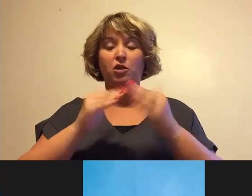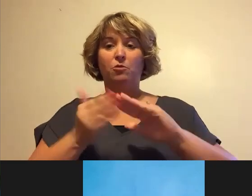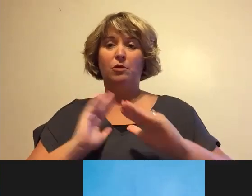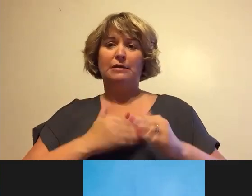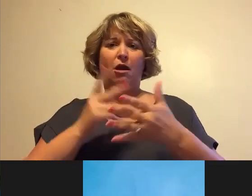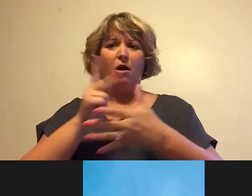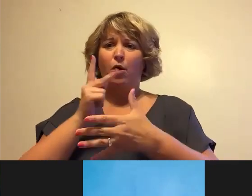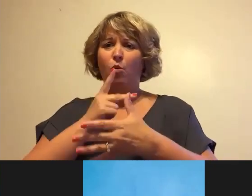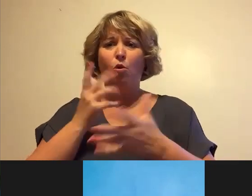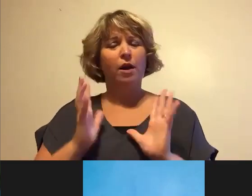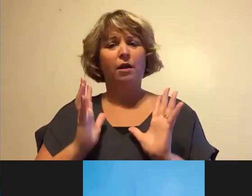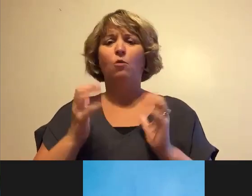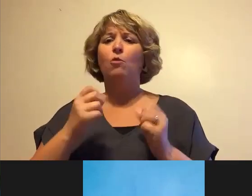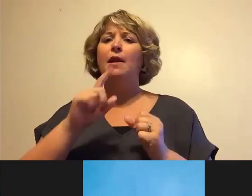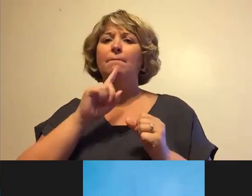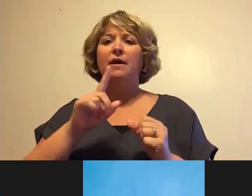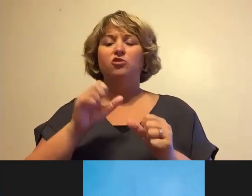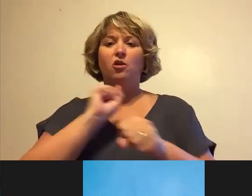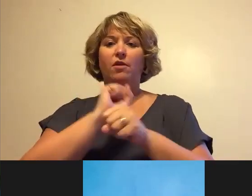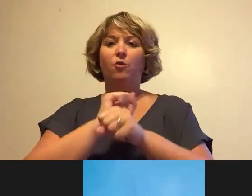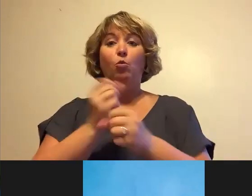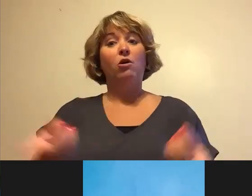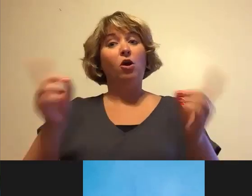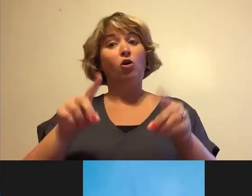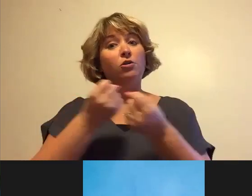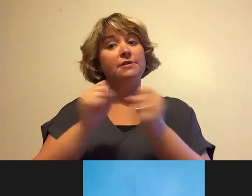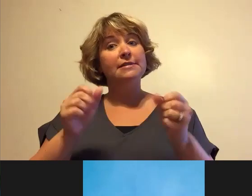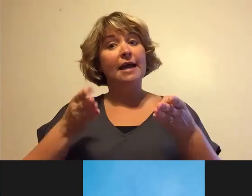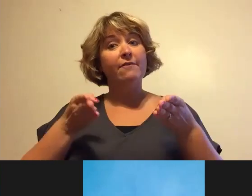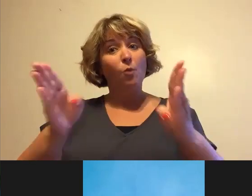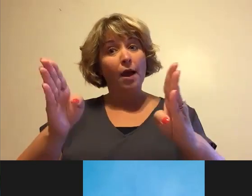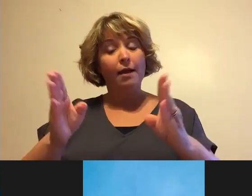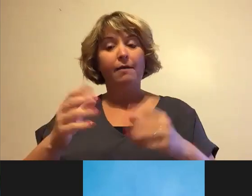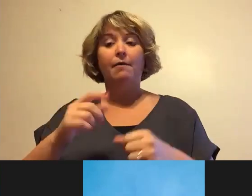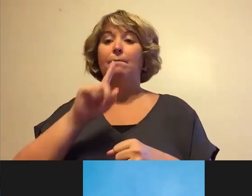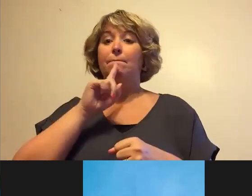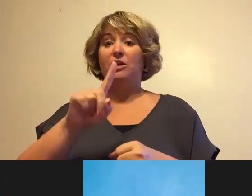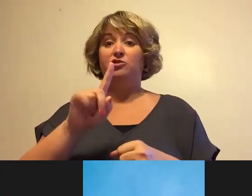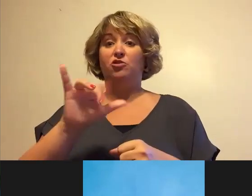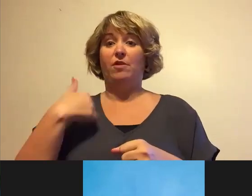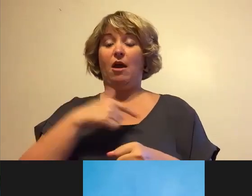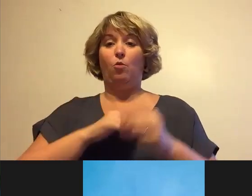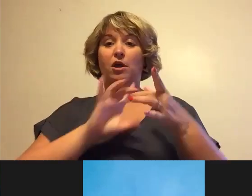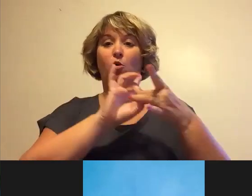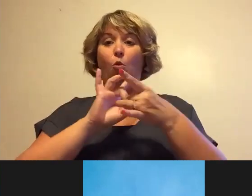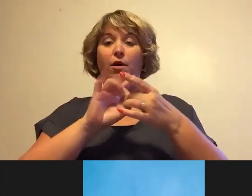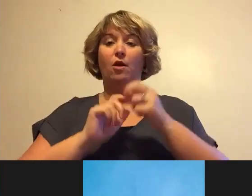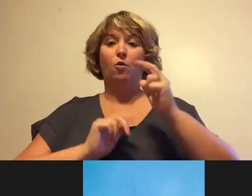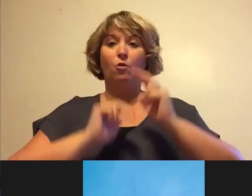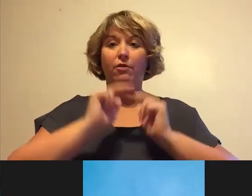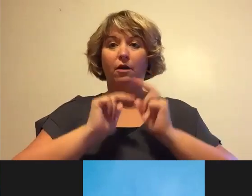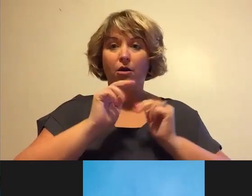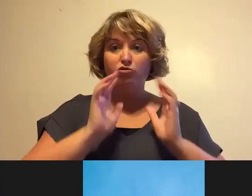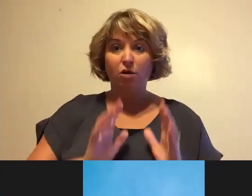sure that we have the work occur in a safe way. So we make sure that we coordinate with the contractors, specifically Rob and Kevin,